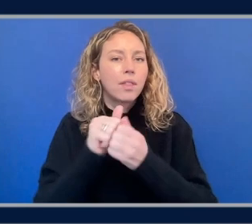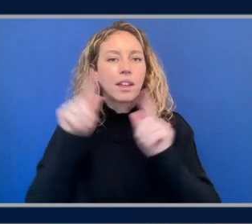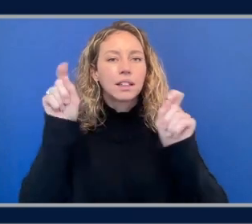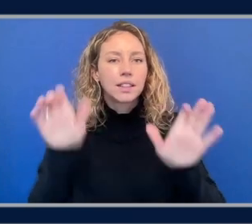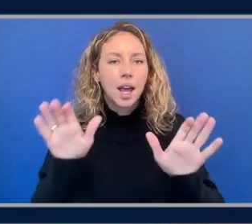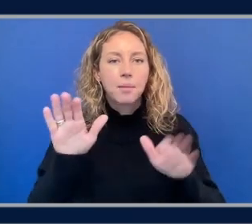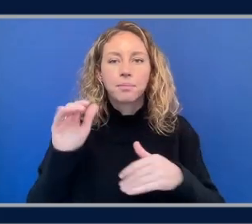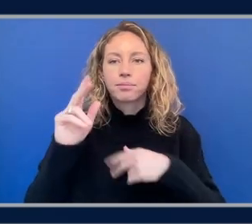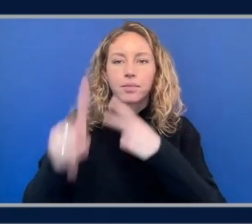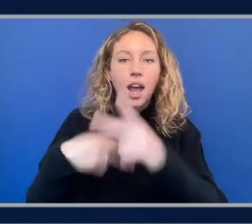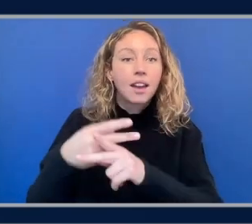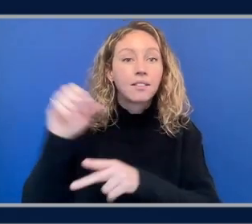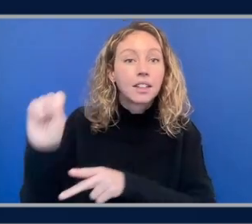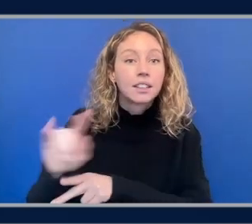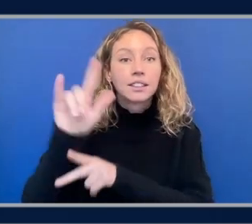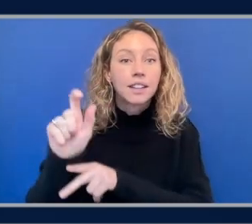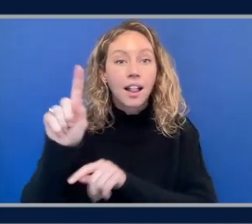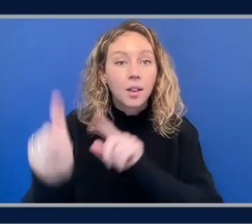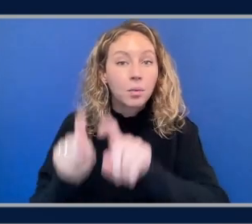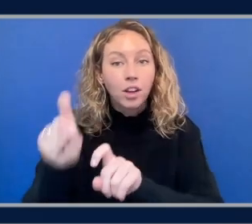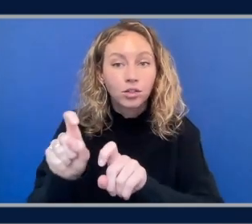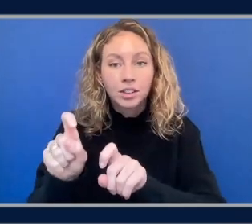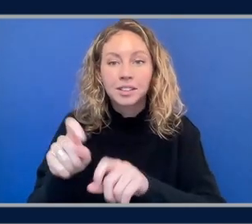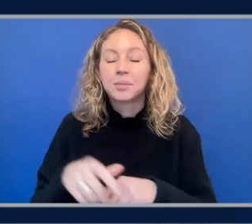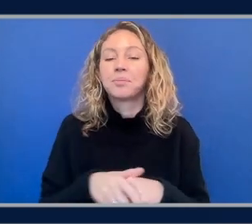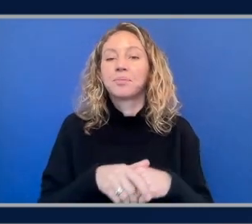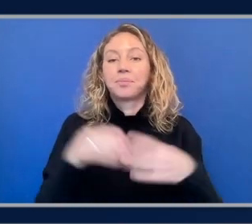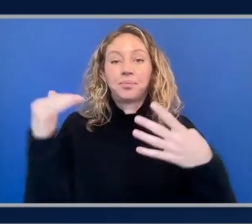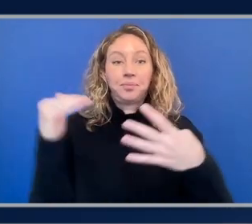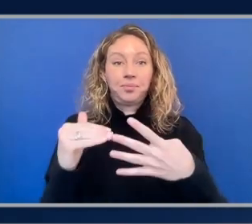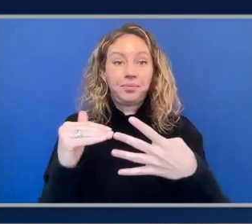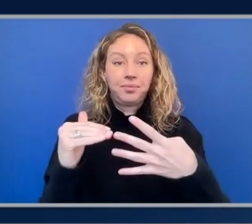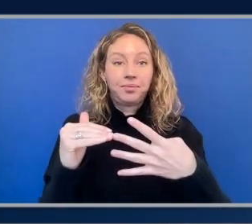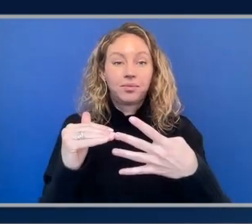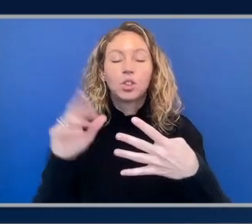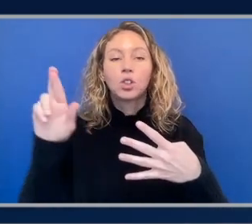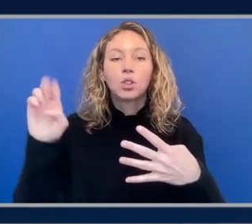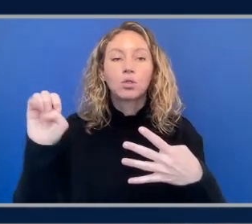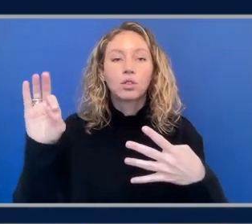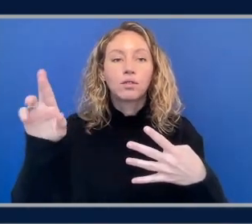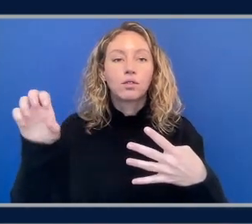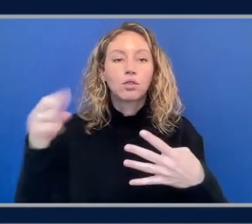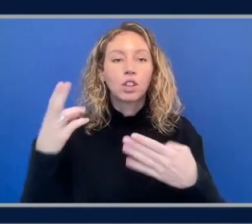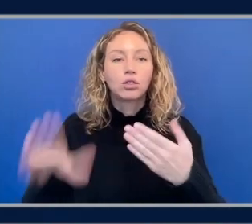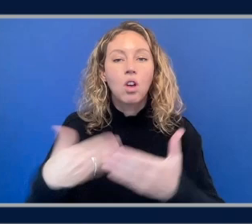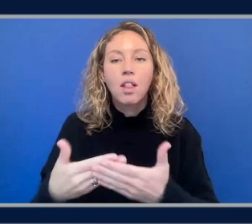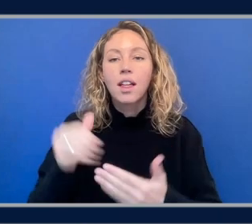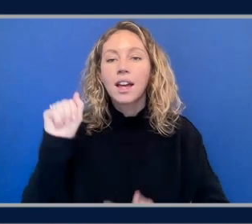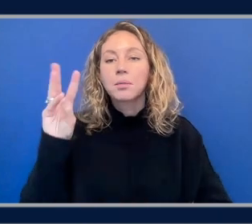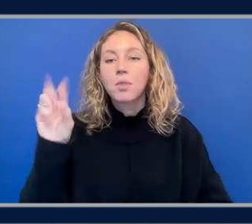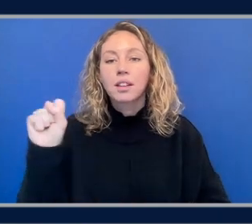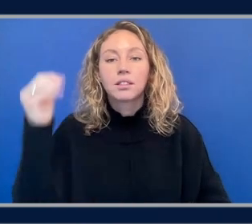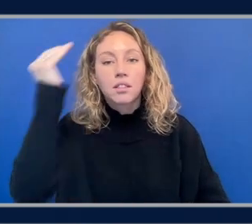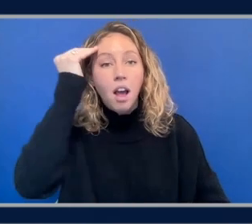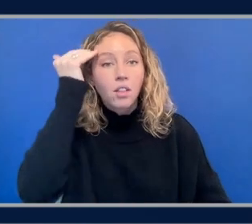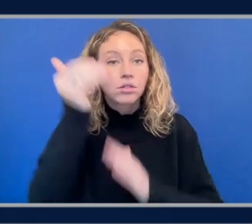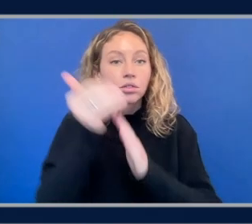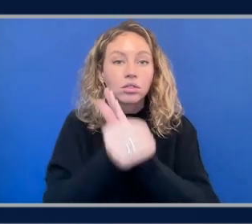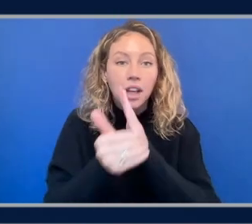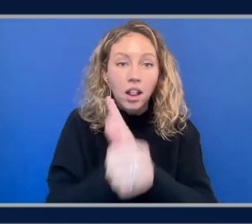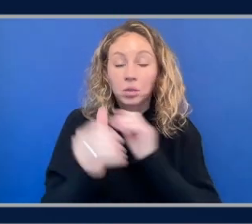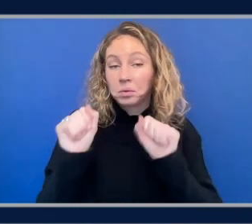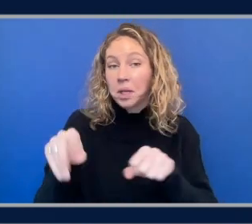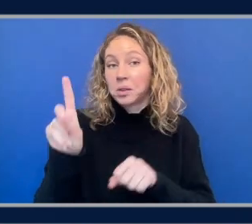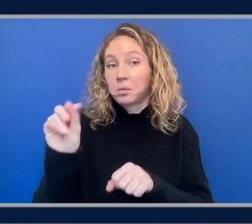questions. That's what I'm supposed to say up there. Step number two, refresh your 80 most knowledge and skills. Really good to do that with some